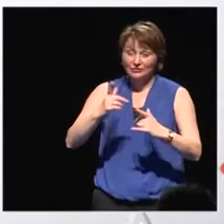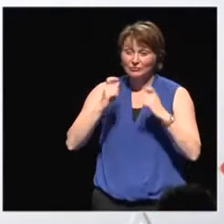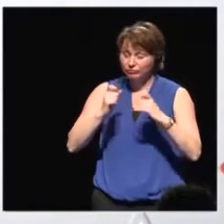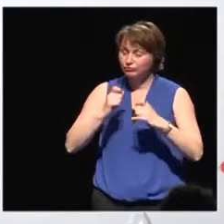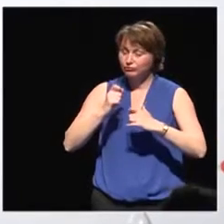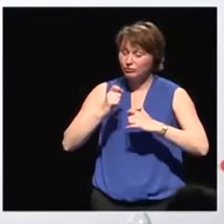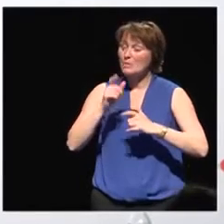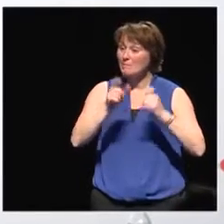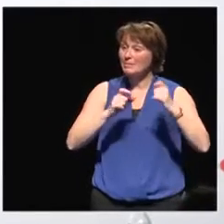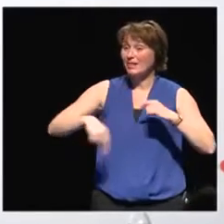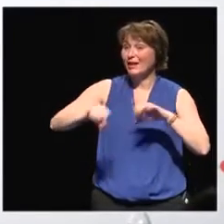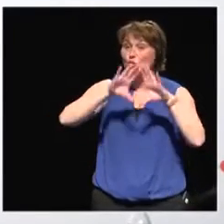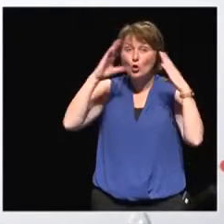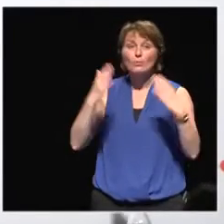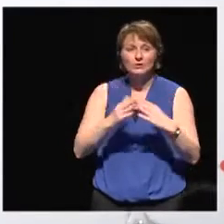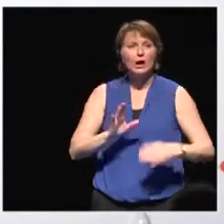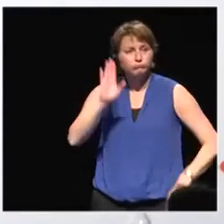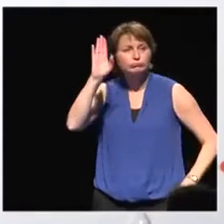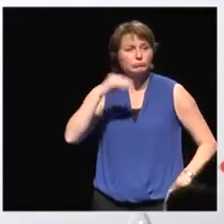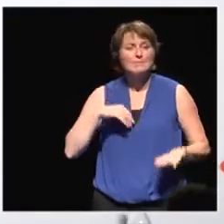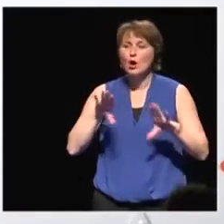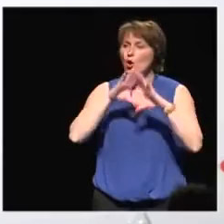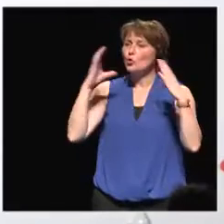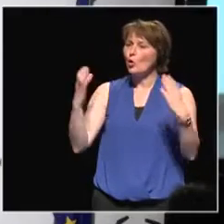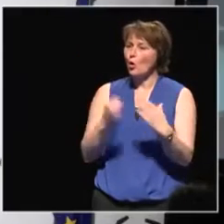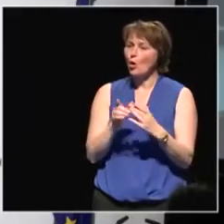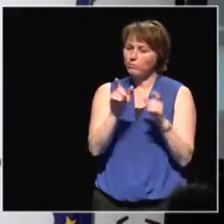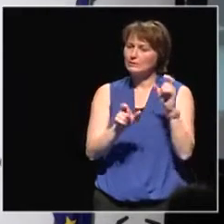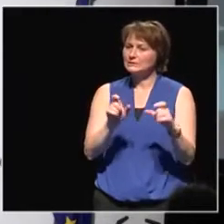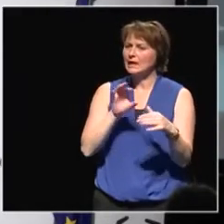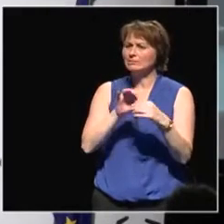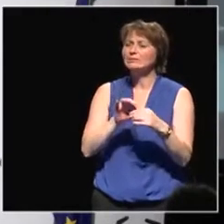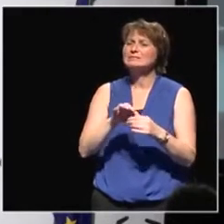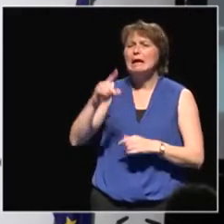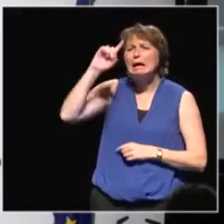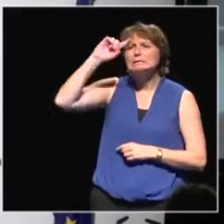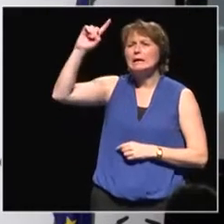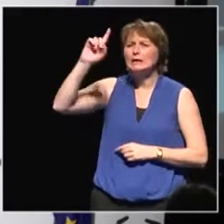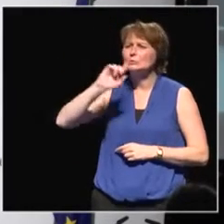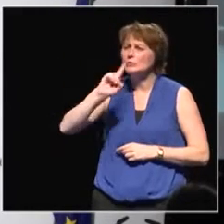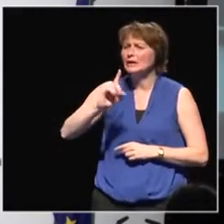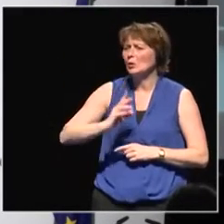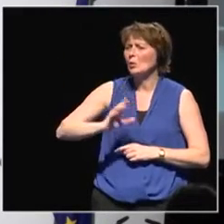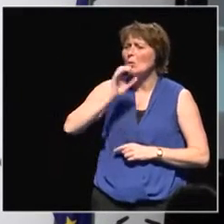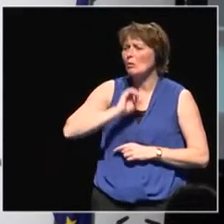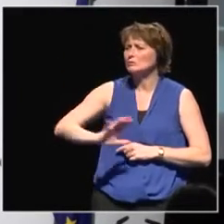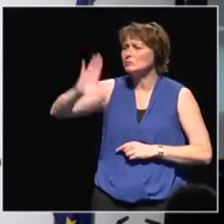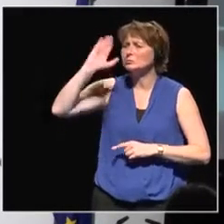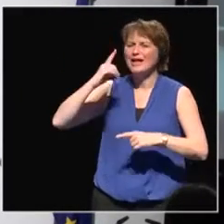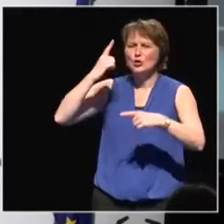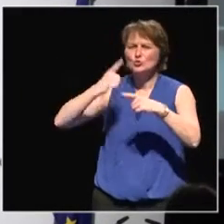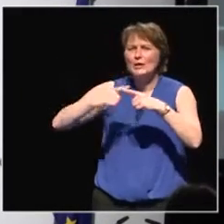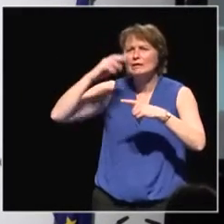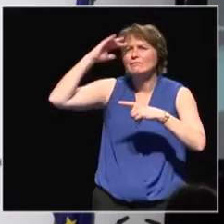themselves as global citizens. Of course, the concept is very old. Socrates and Aristoteles already called themselves global